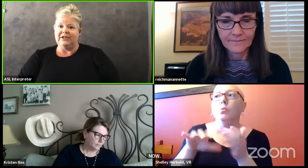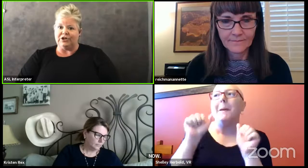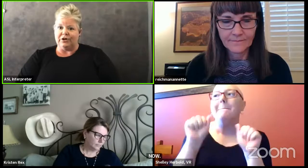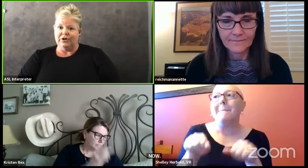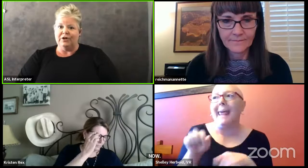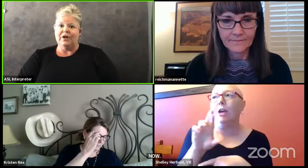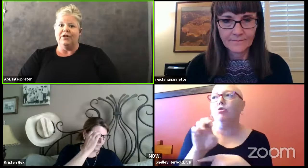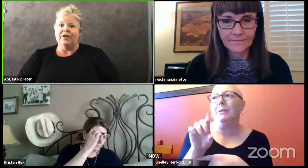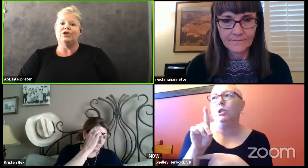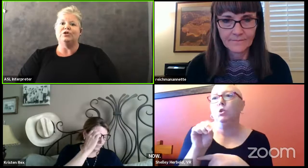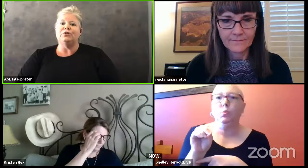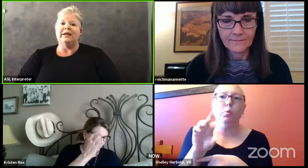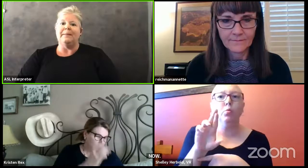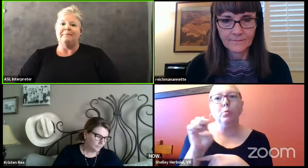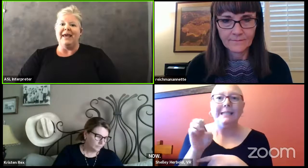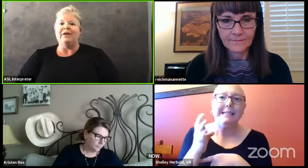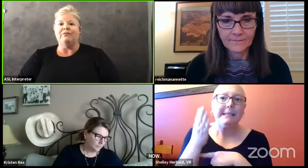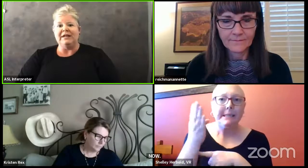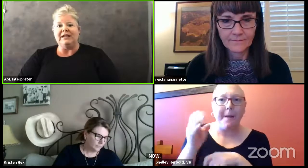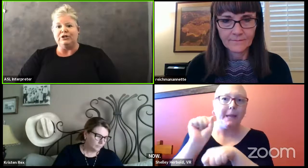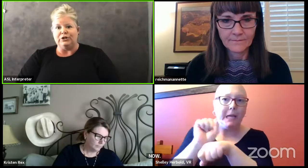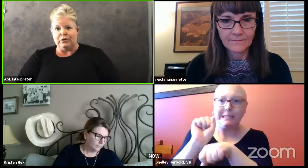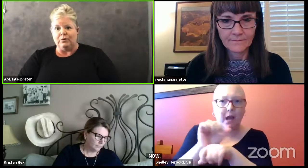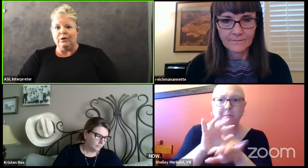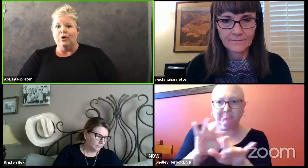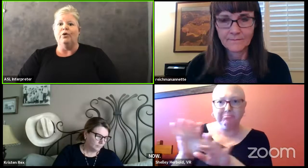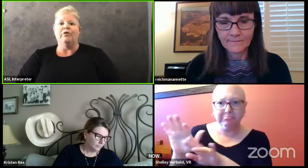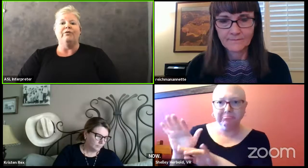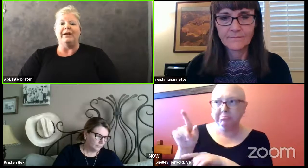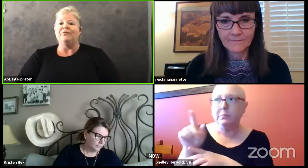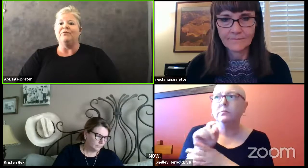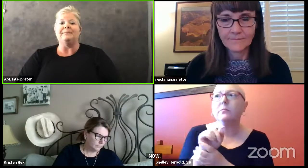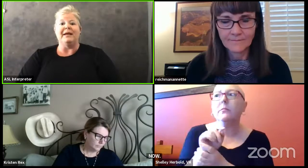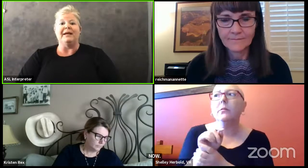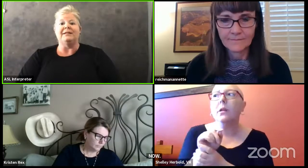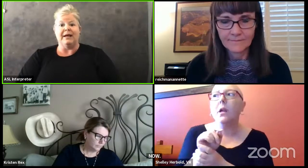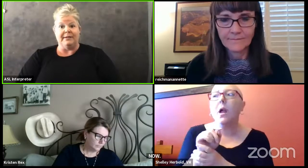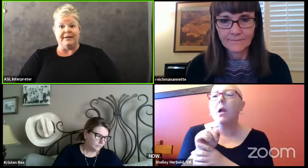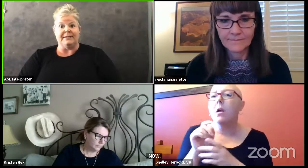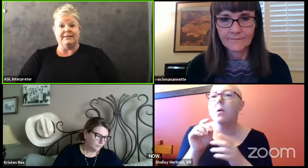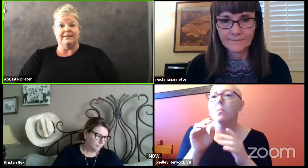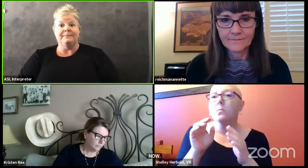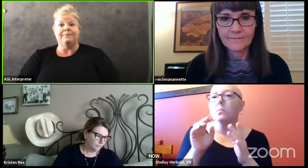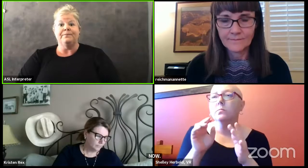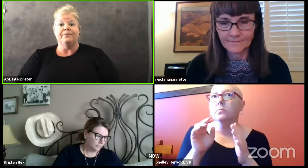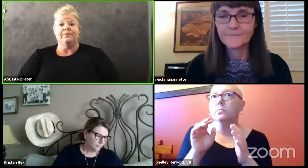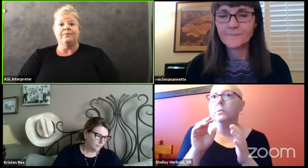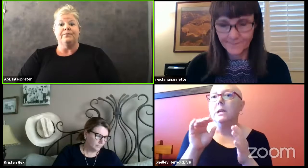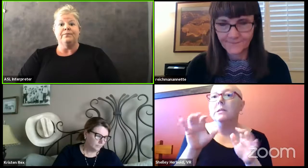the teacher, the student may redo or resubmit assignments.